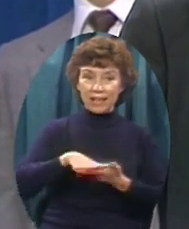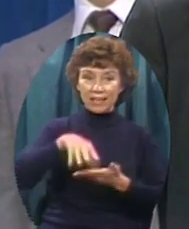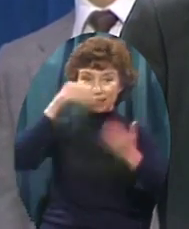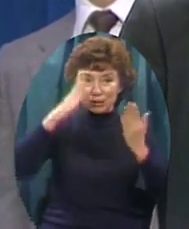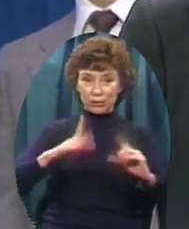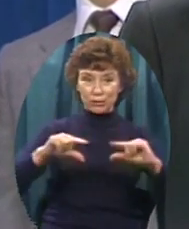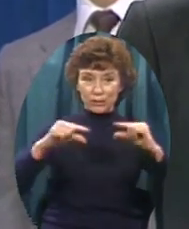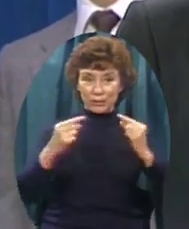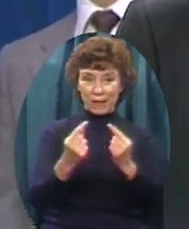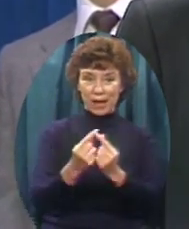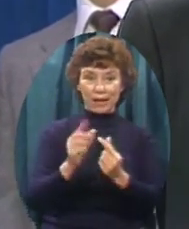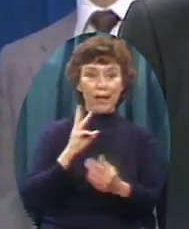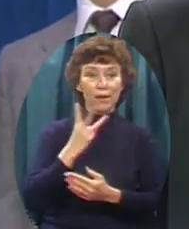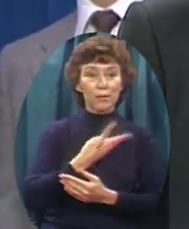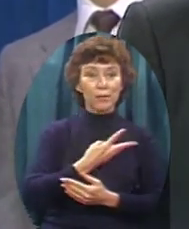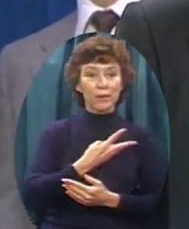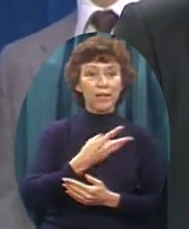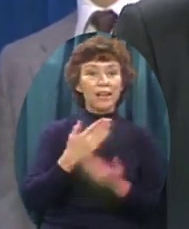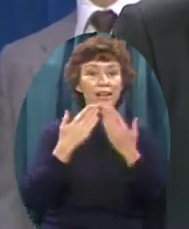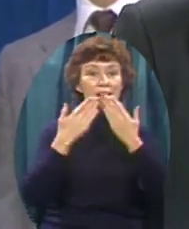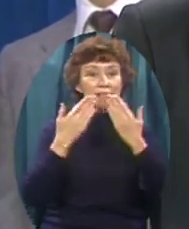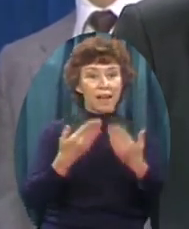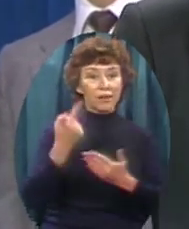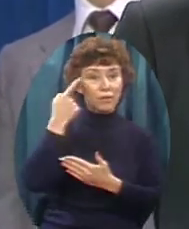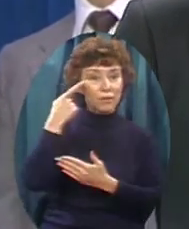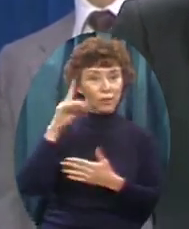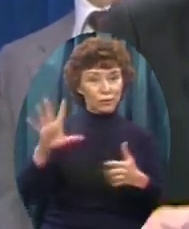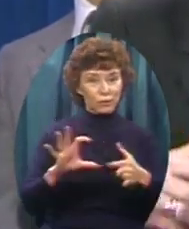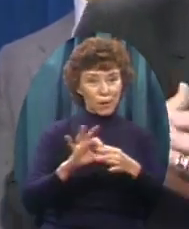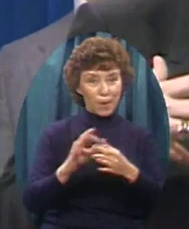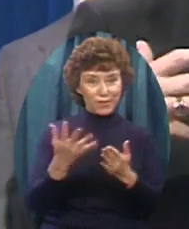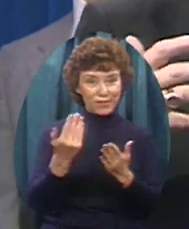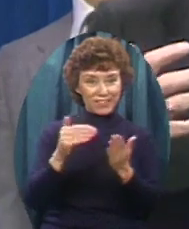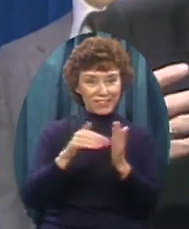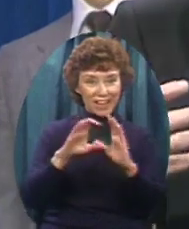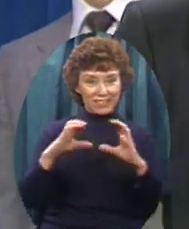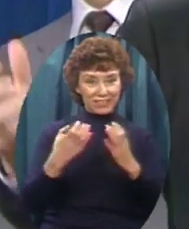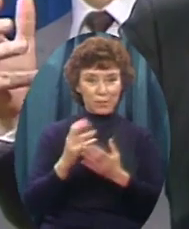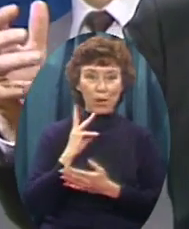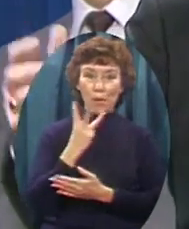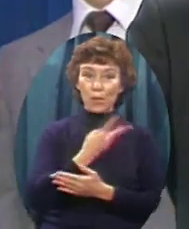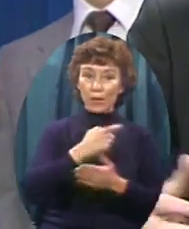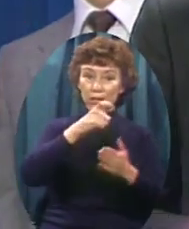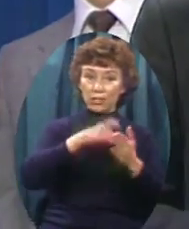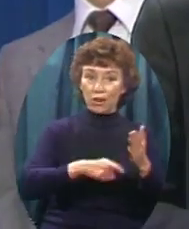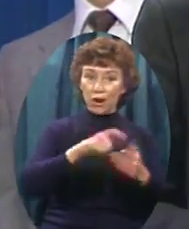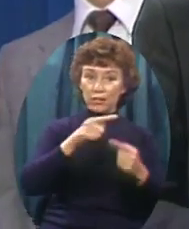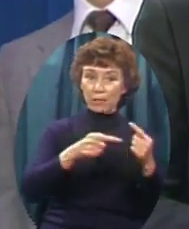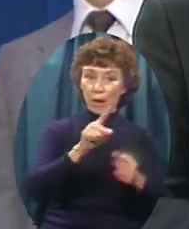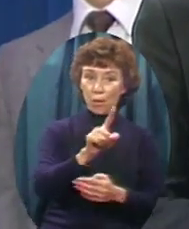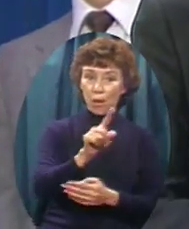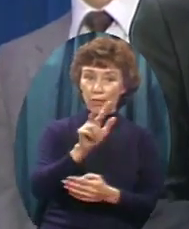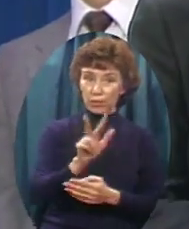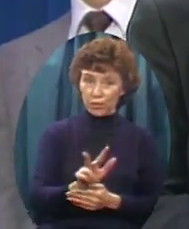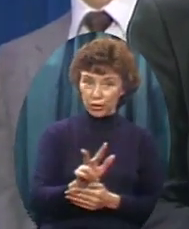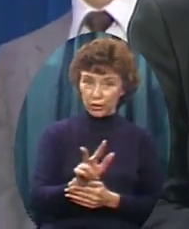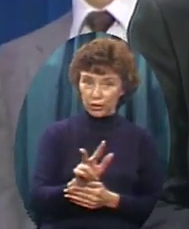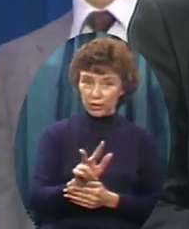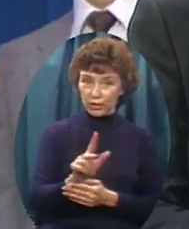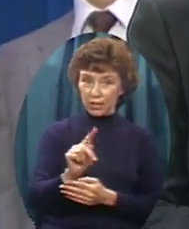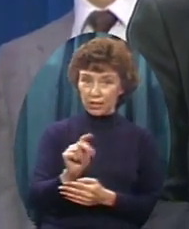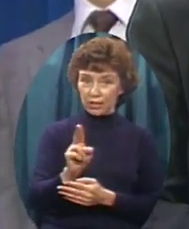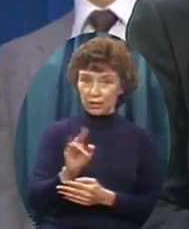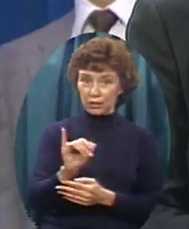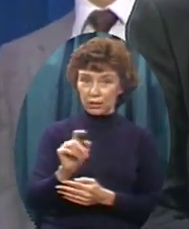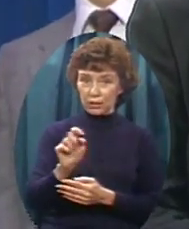appreciate the fact that you've joined the 15,000 Club. We charge about one-third of what most private colleges in America charge. If